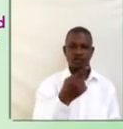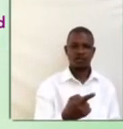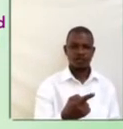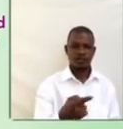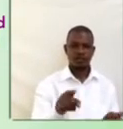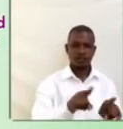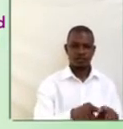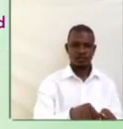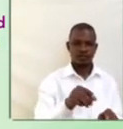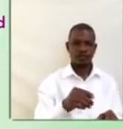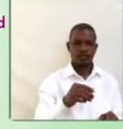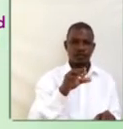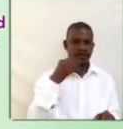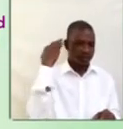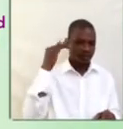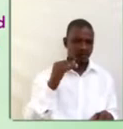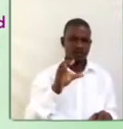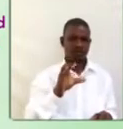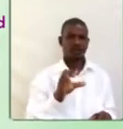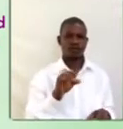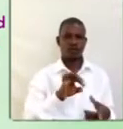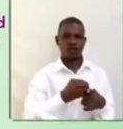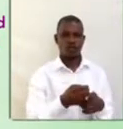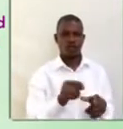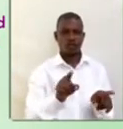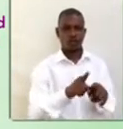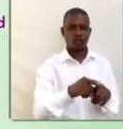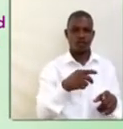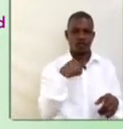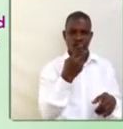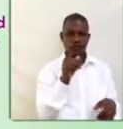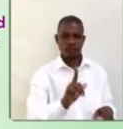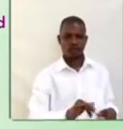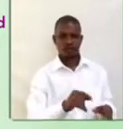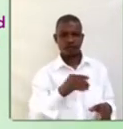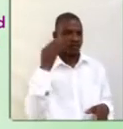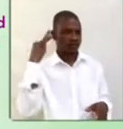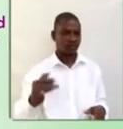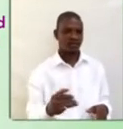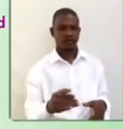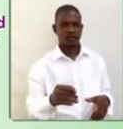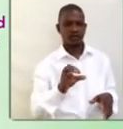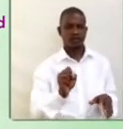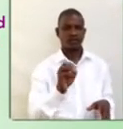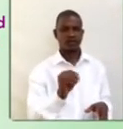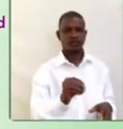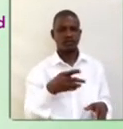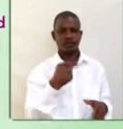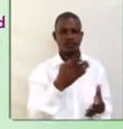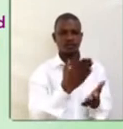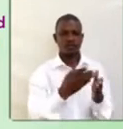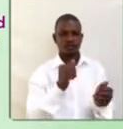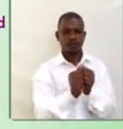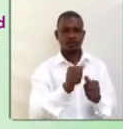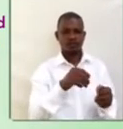as sound S, also a voiceless sound. So the pass